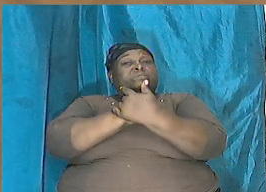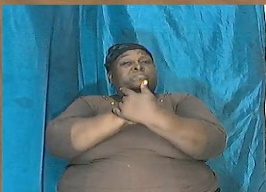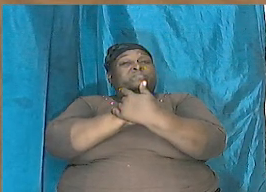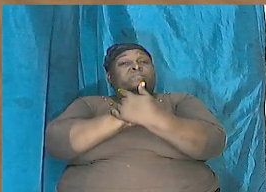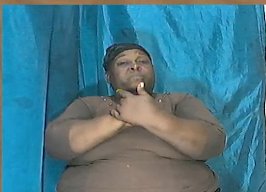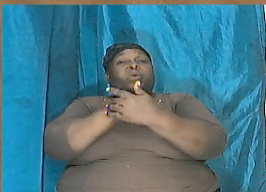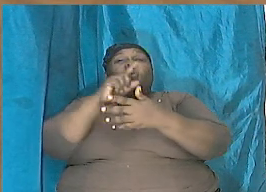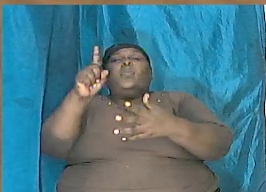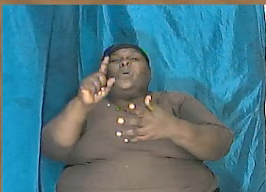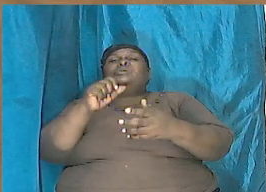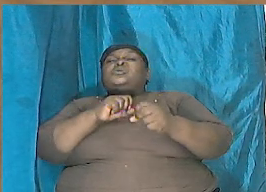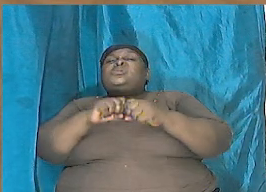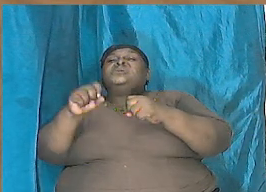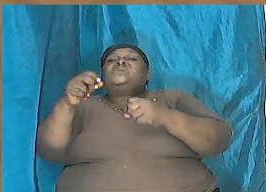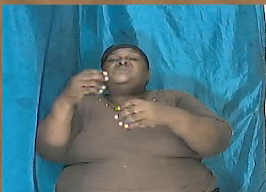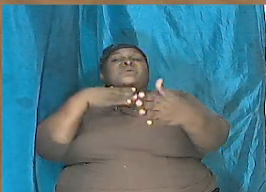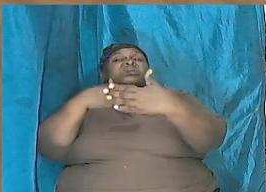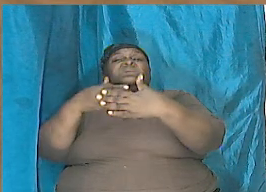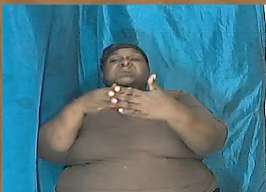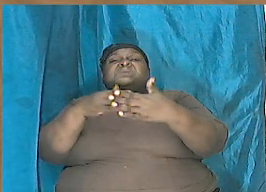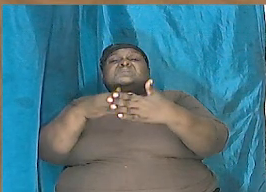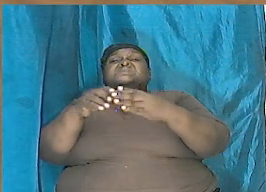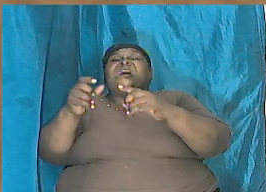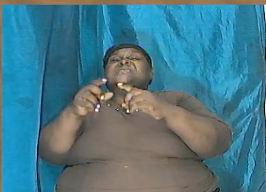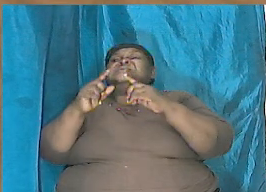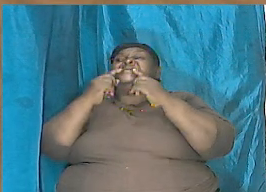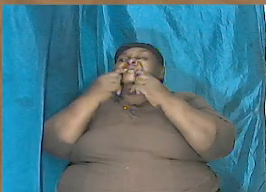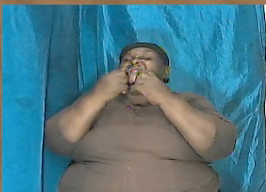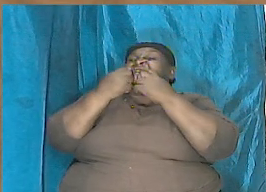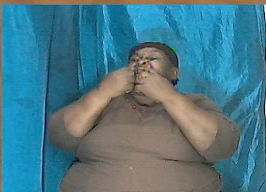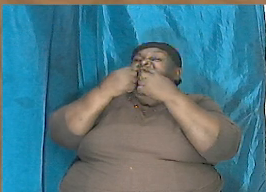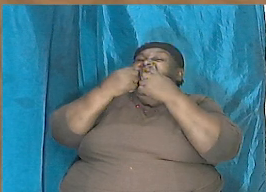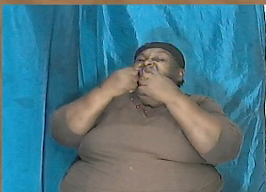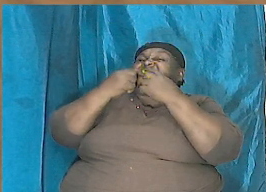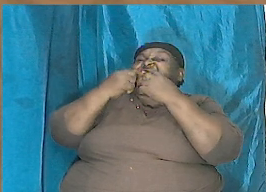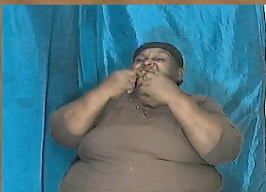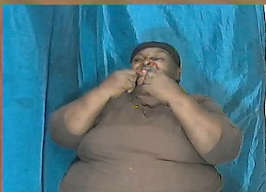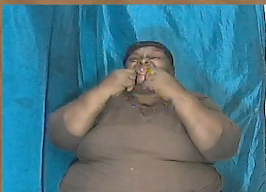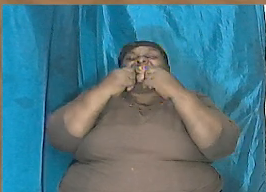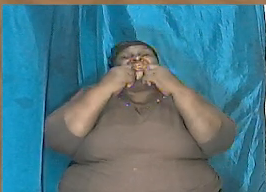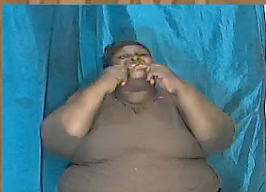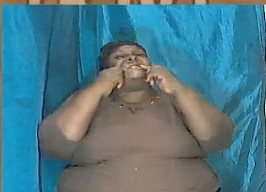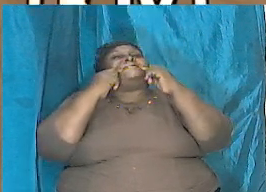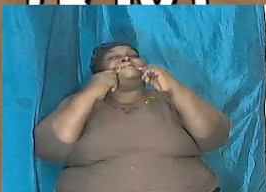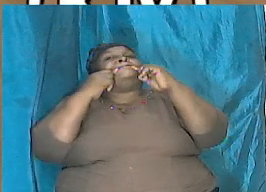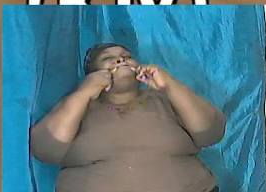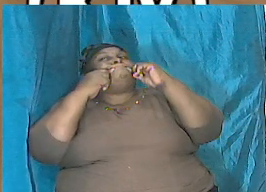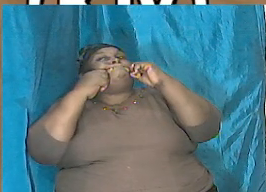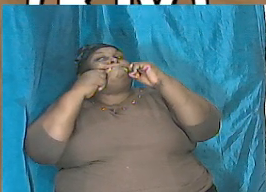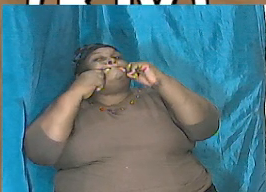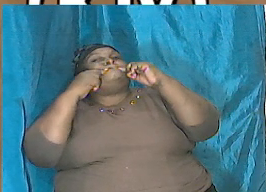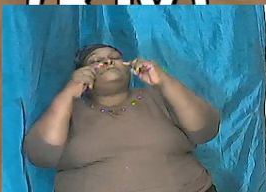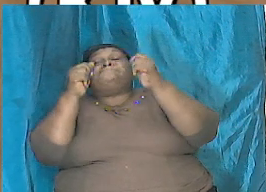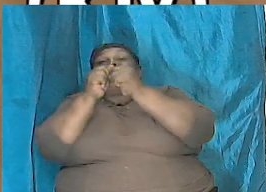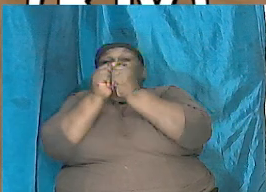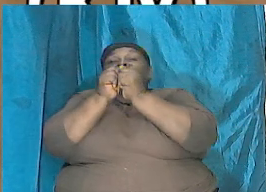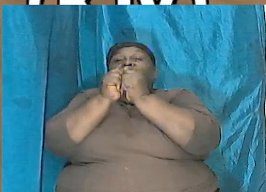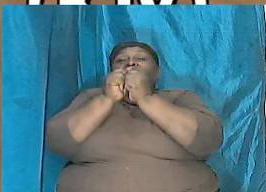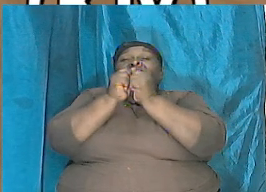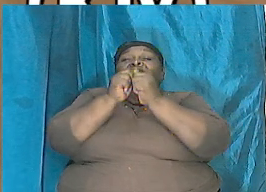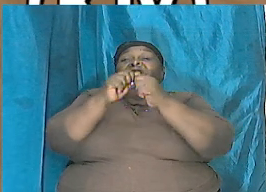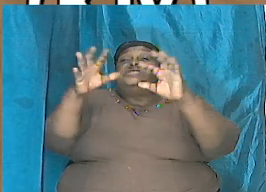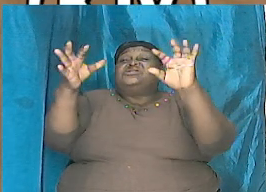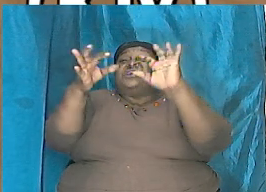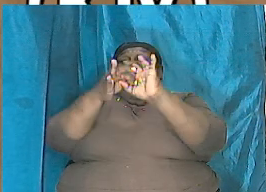one is so near to another that no ear can come between them they are joined